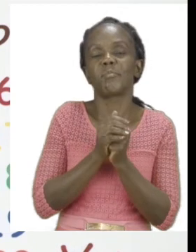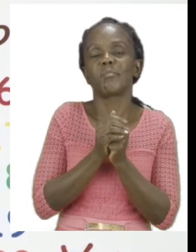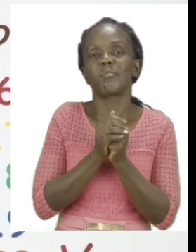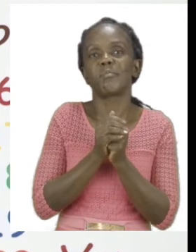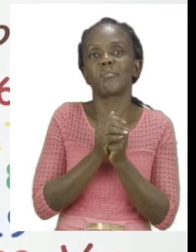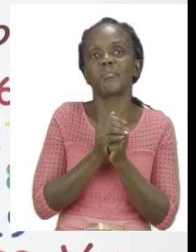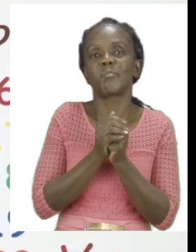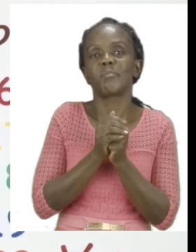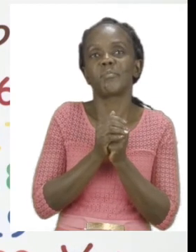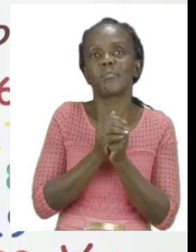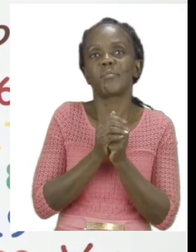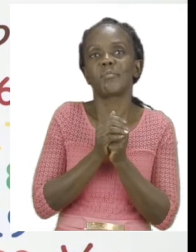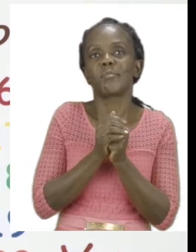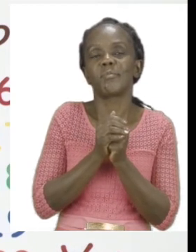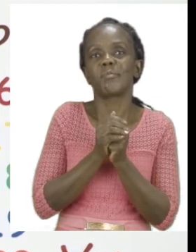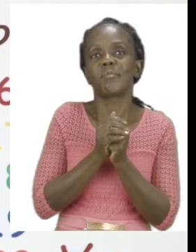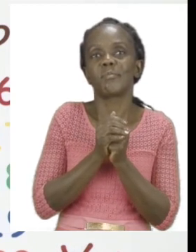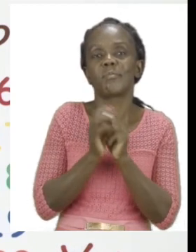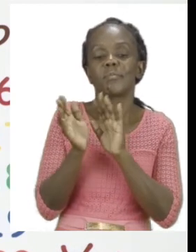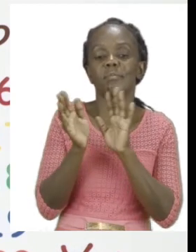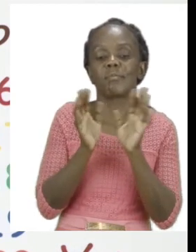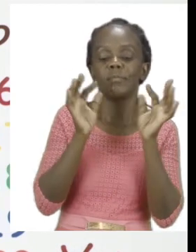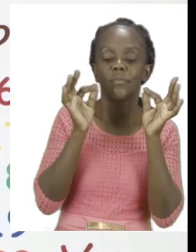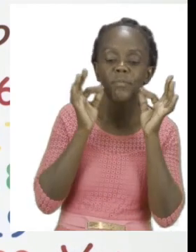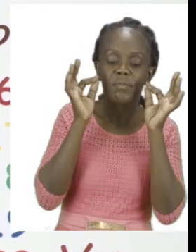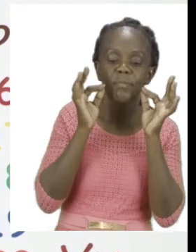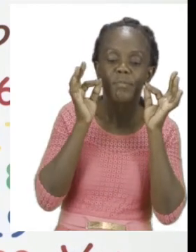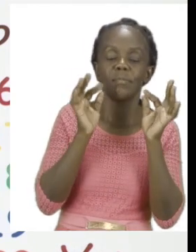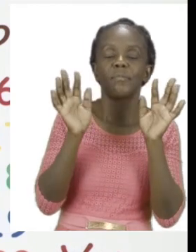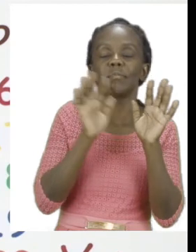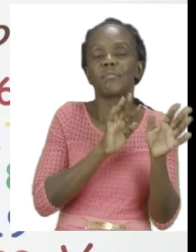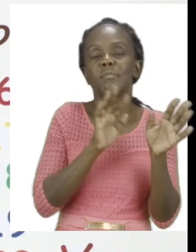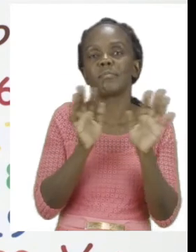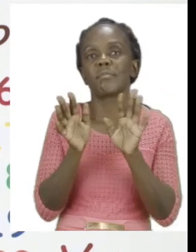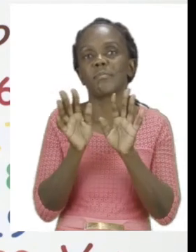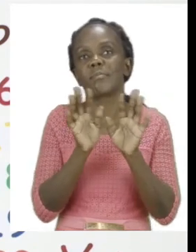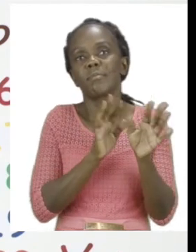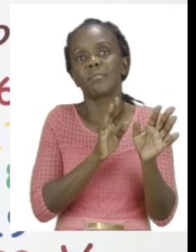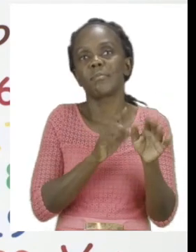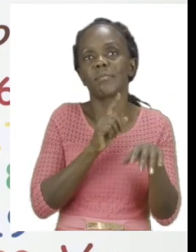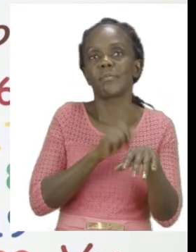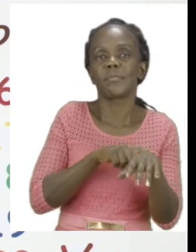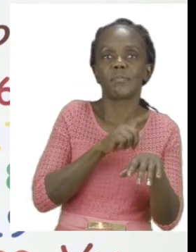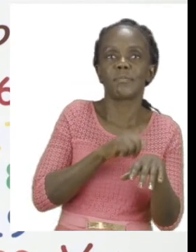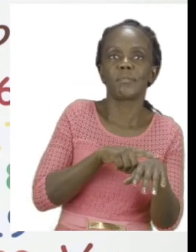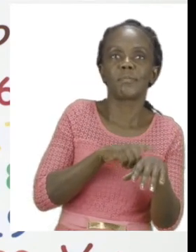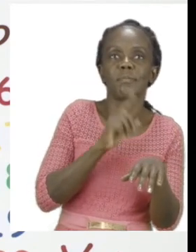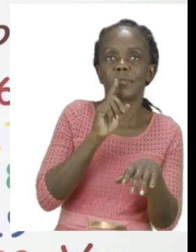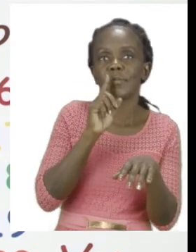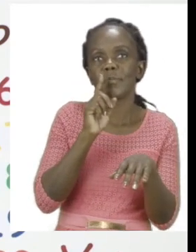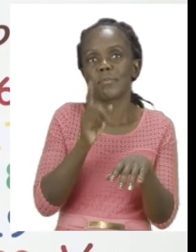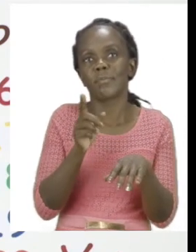Goodbye! Goodbye! Goodbye! It's time